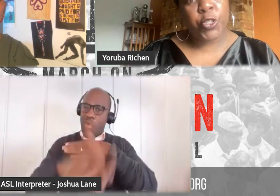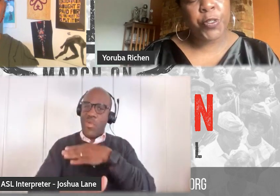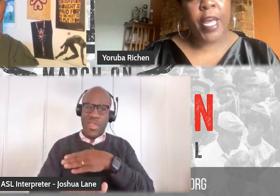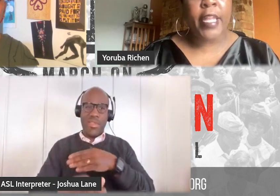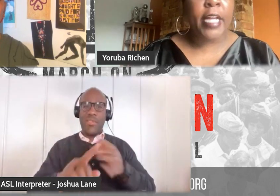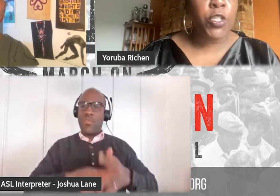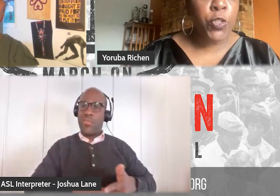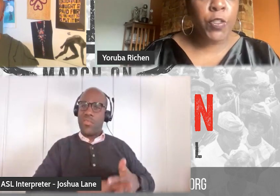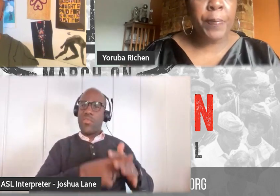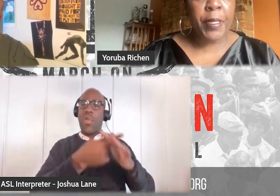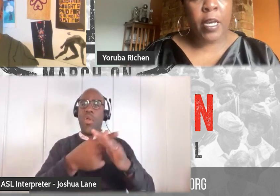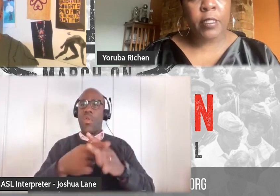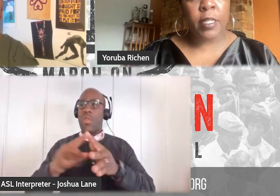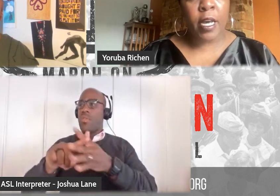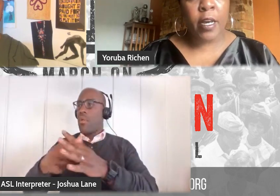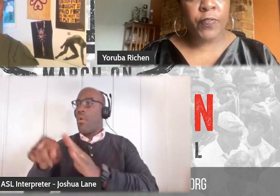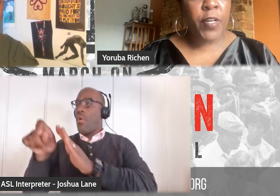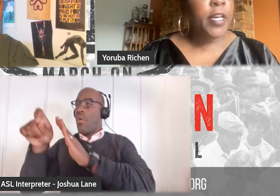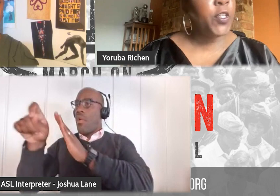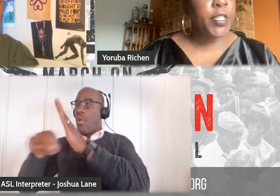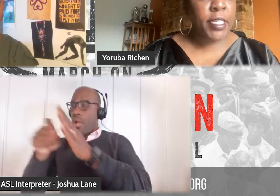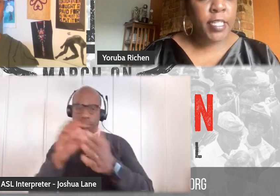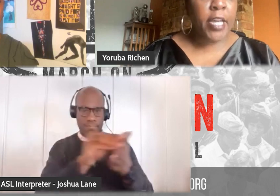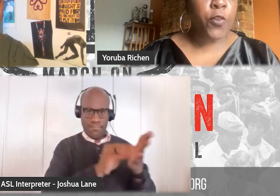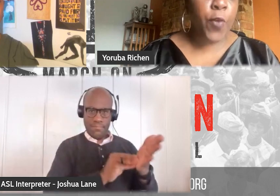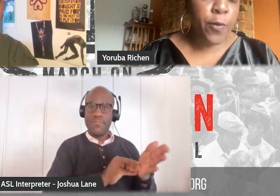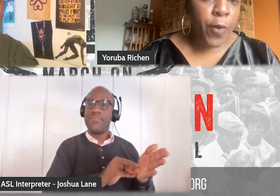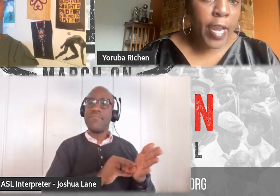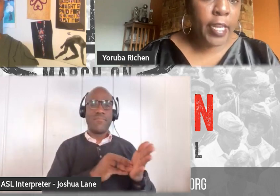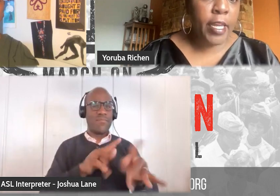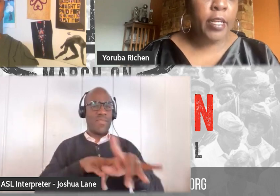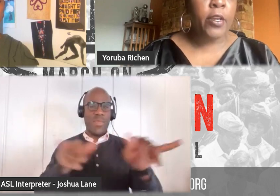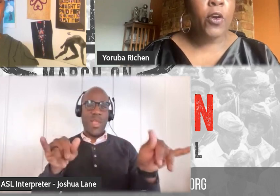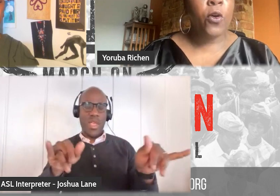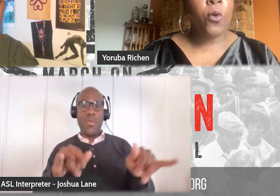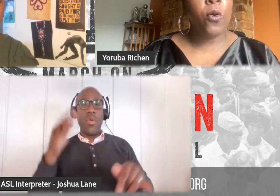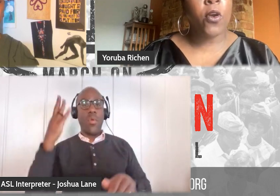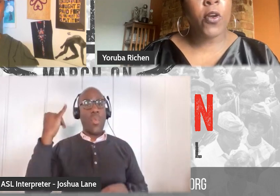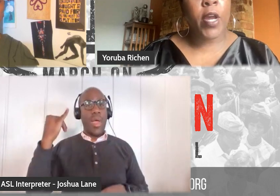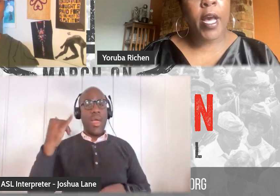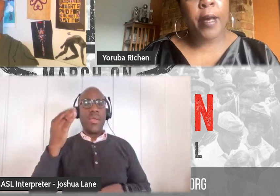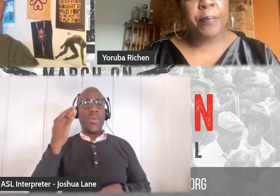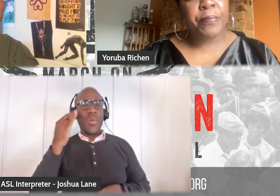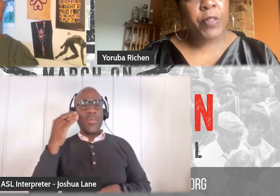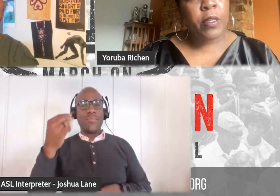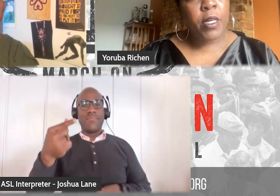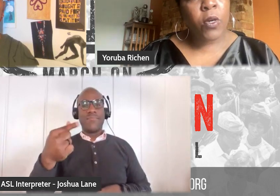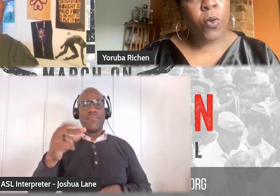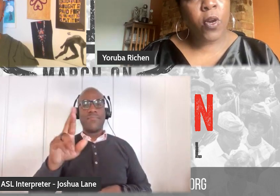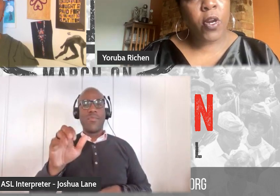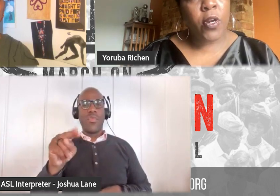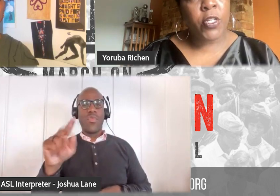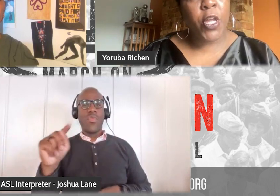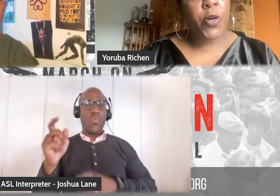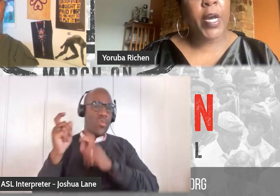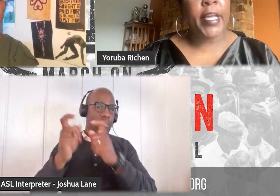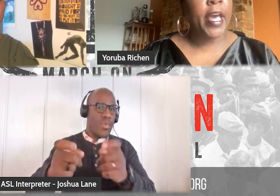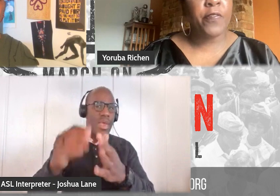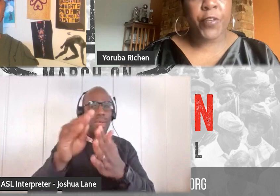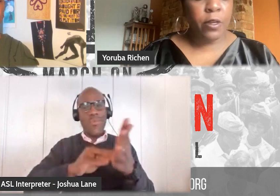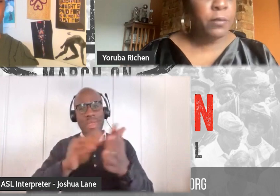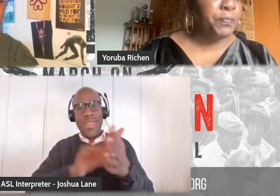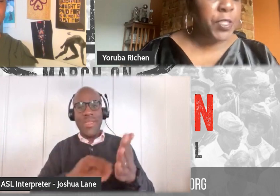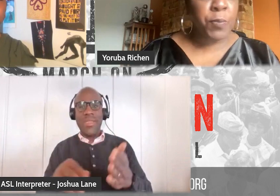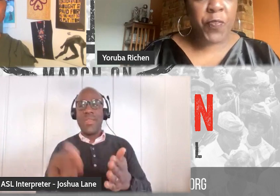in the shoot. And that's usually because of, you as I said, grant writing or, um, or, you know,